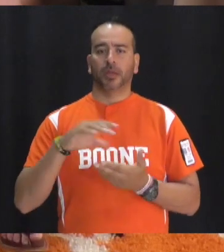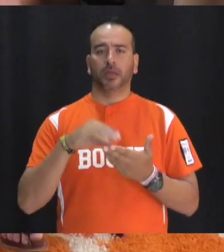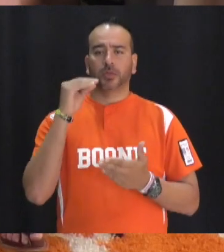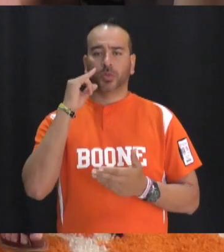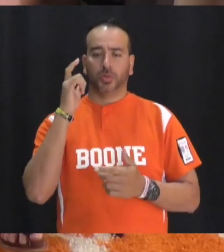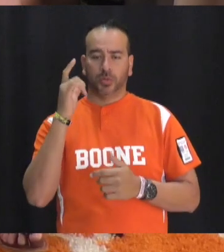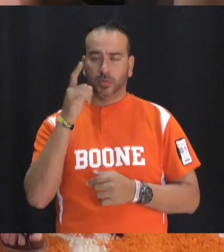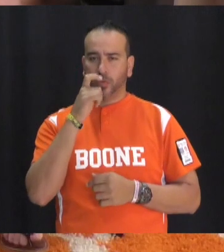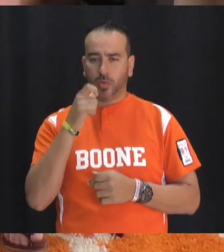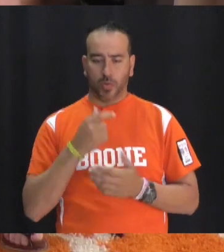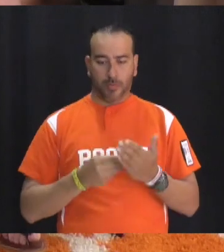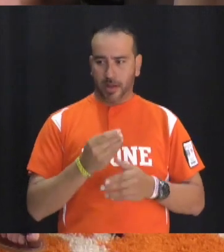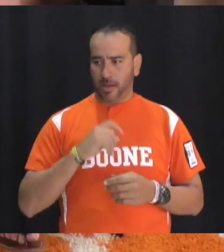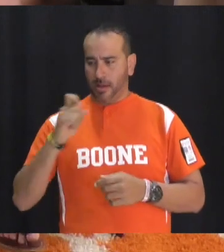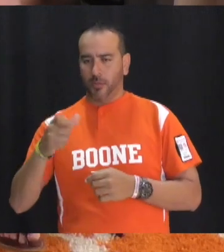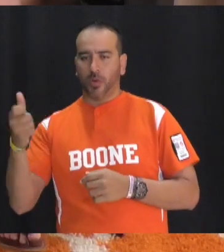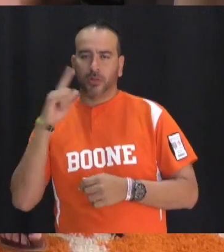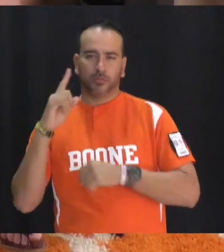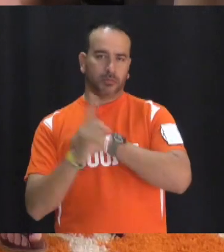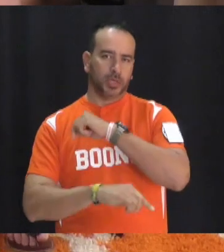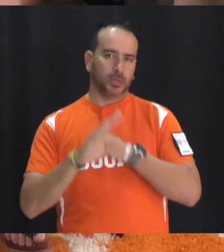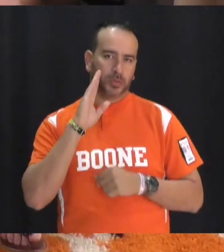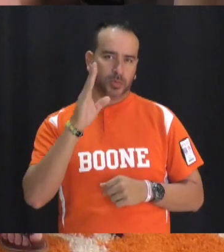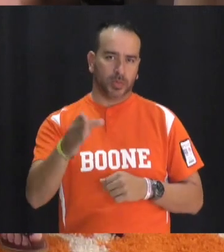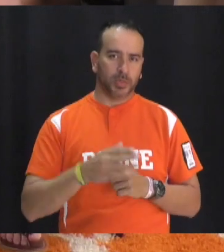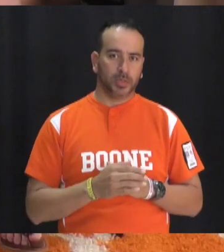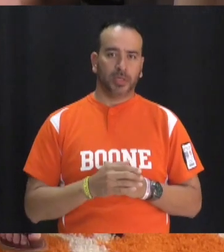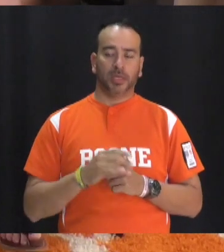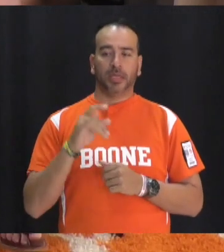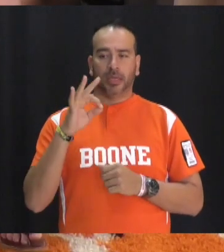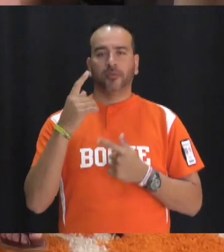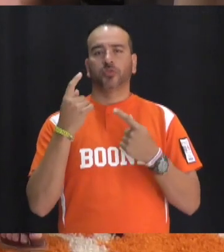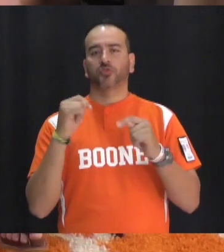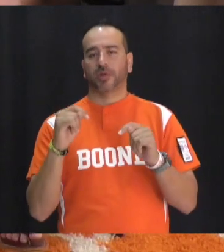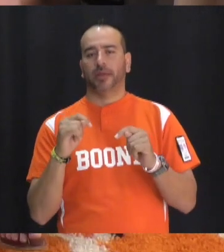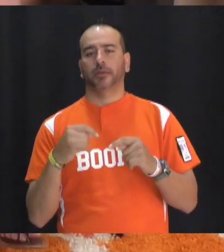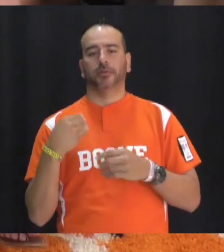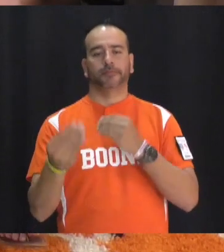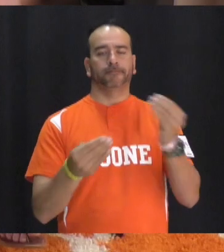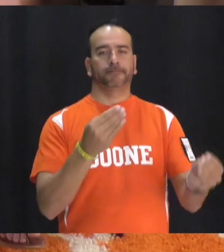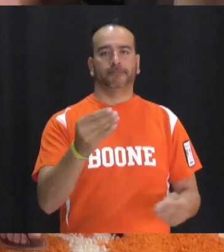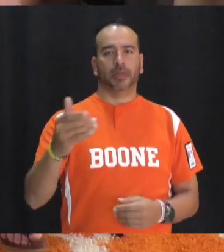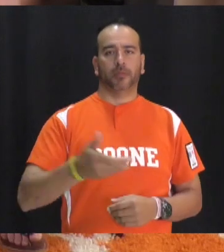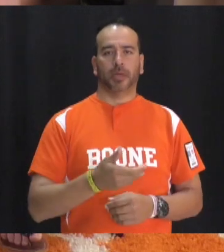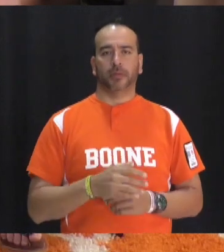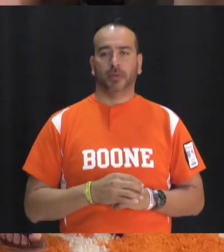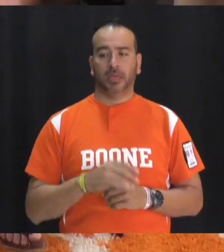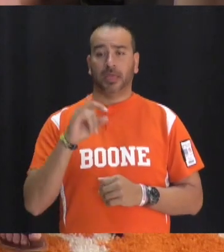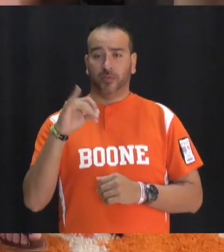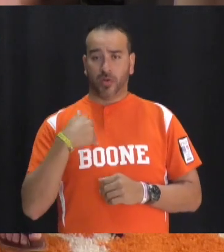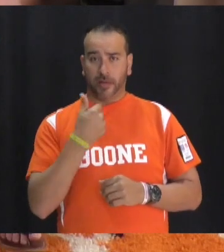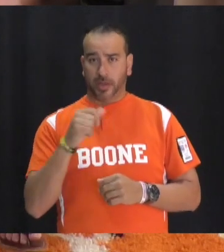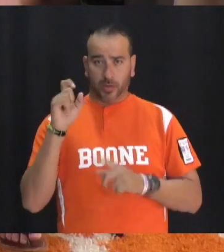criteria will receive consequences through the discipline office if entrance is attempted at these events if you have any questions